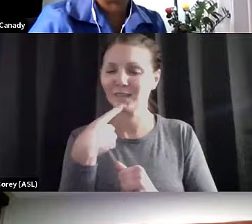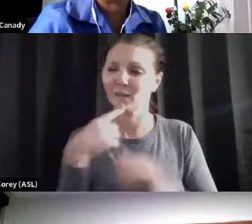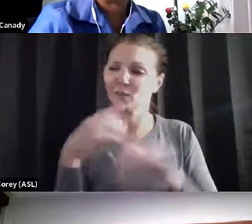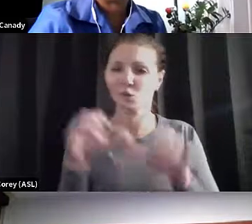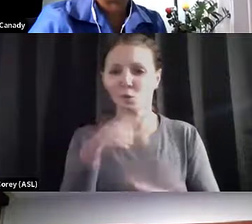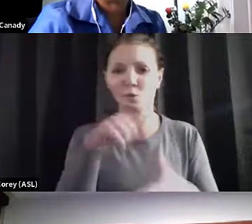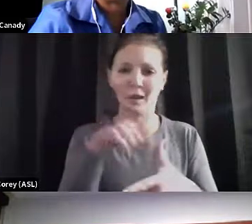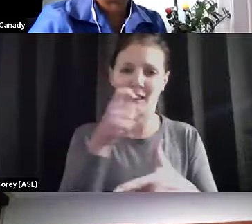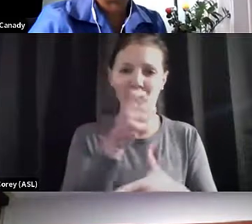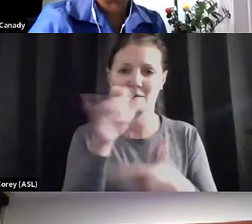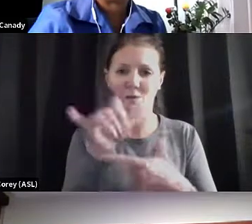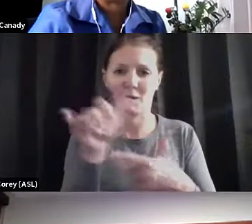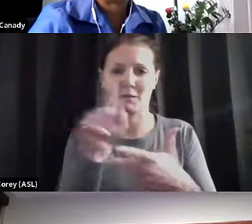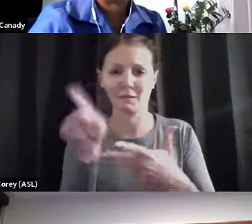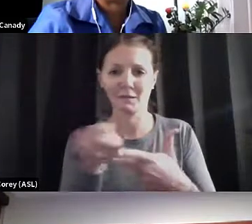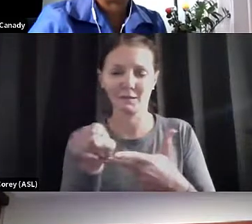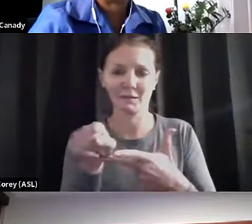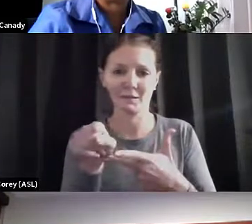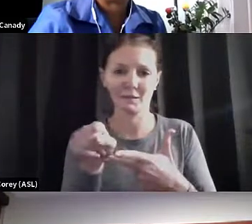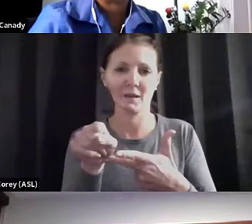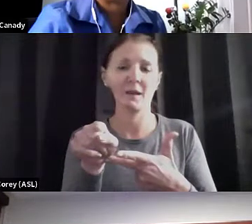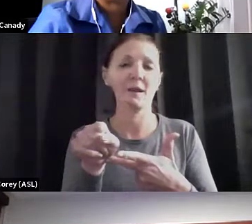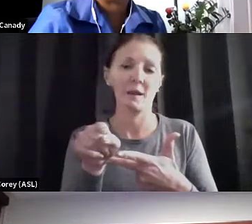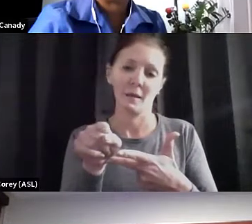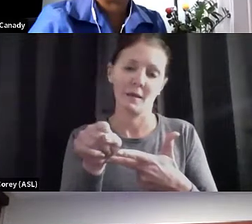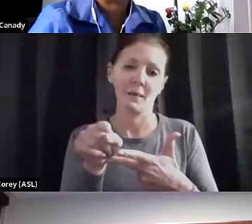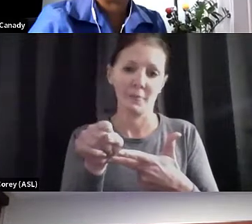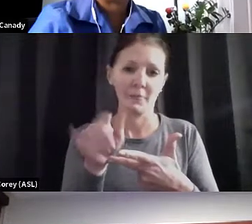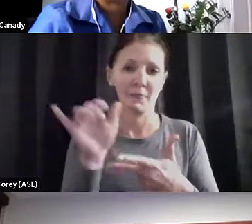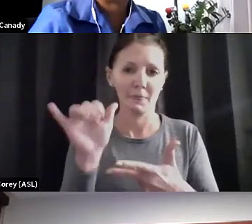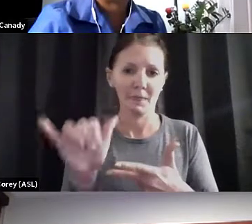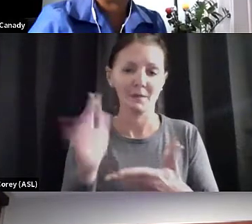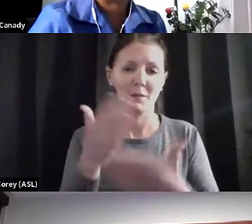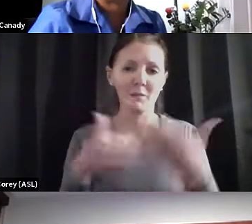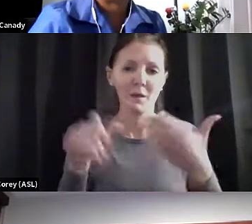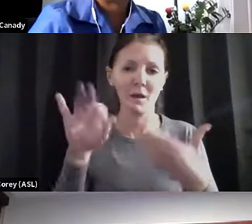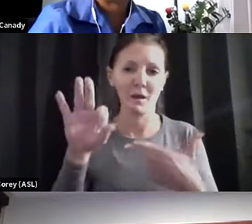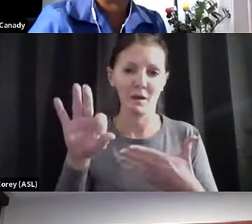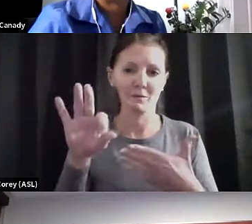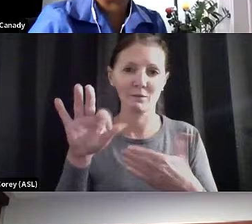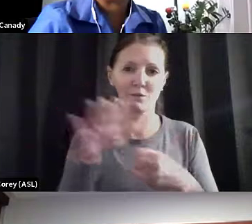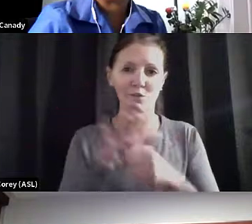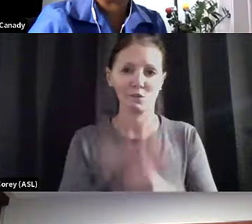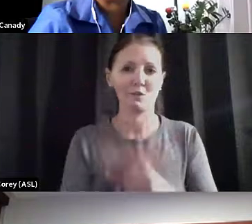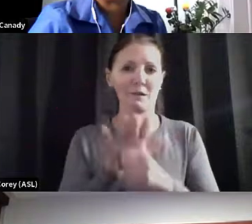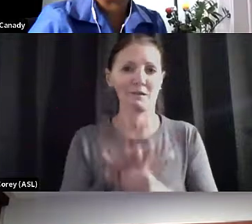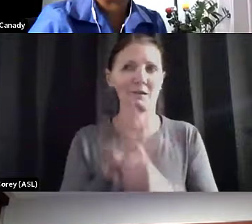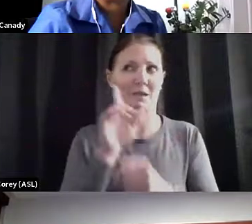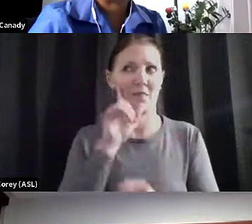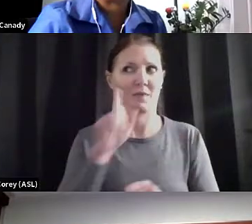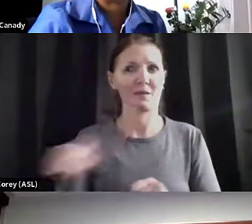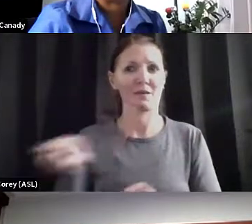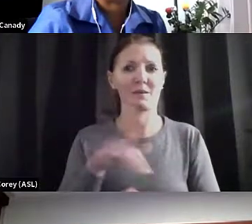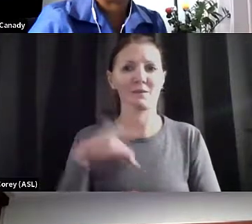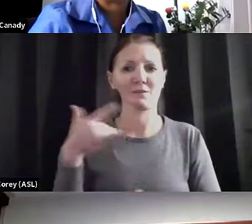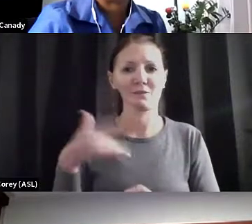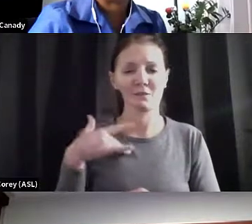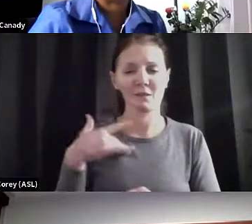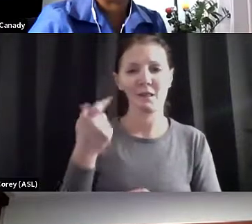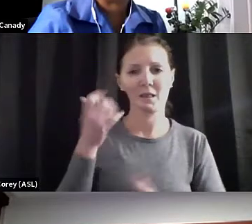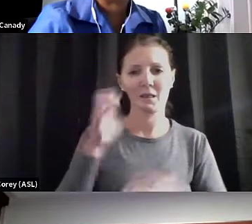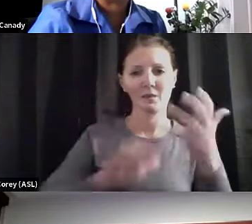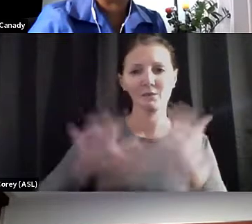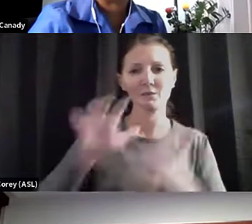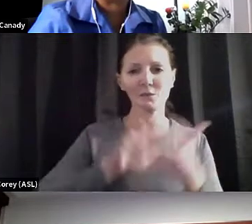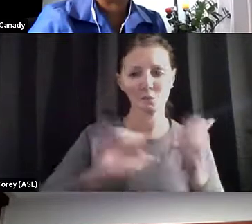Y, or Z. And that's a part of the stress that I think people feel and some of the confusion that folks